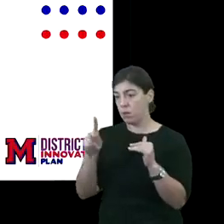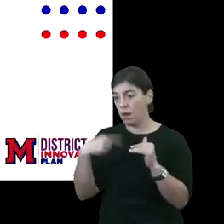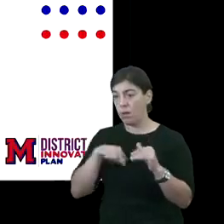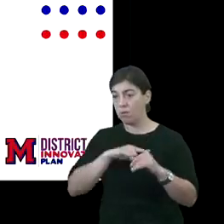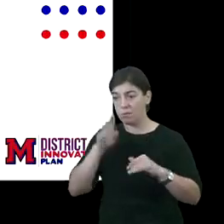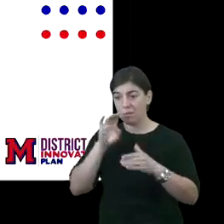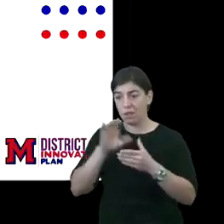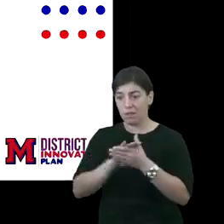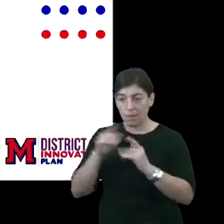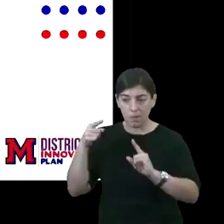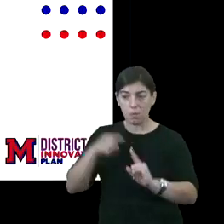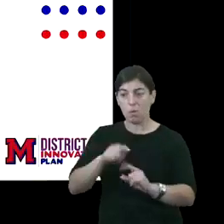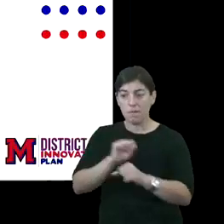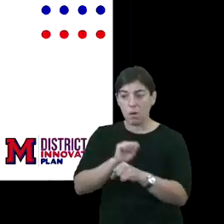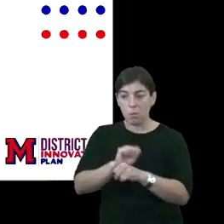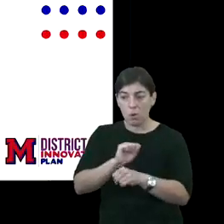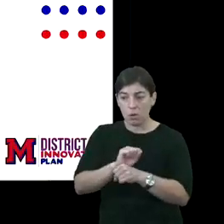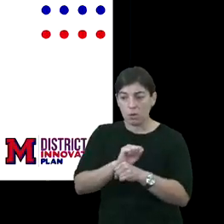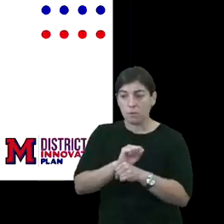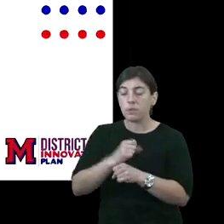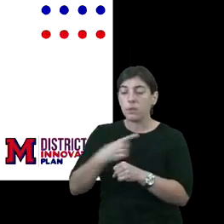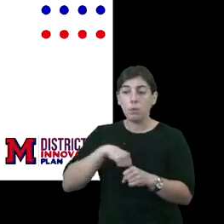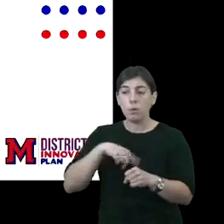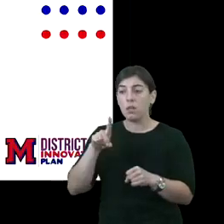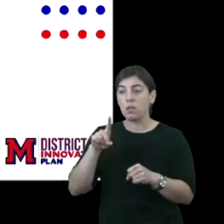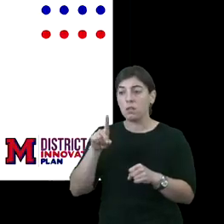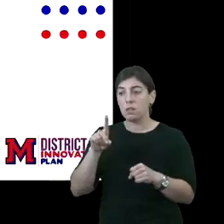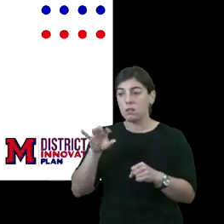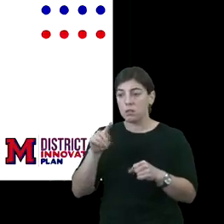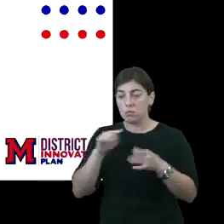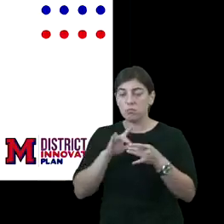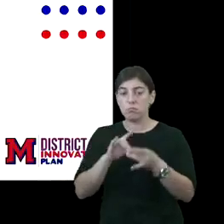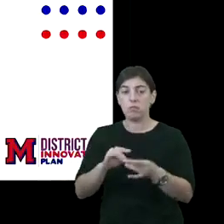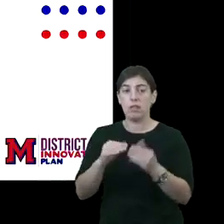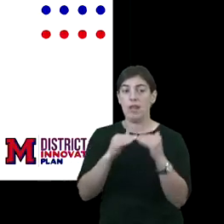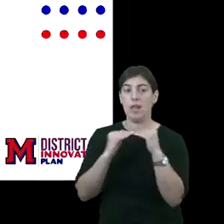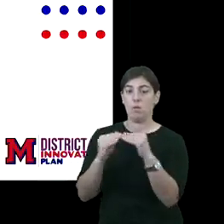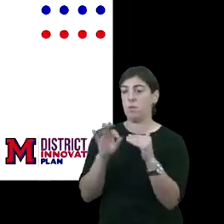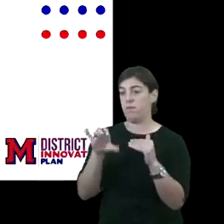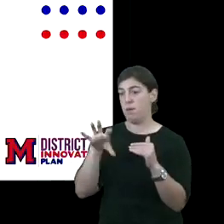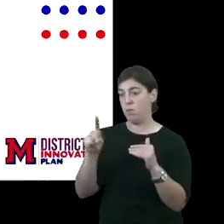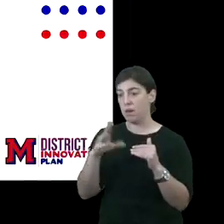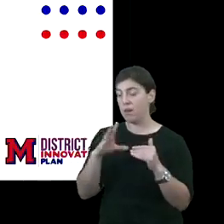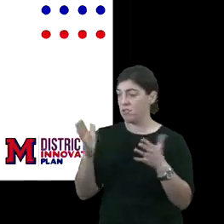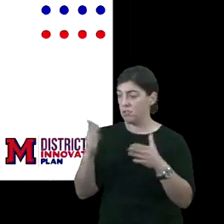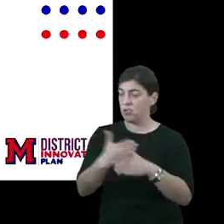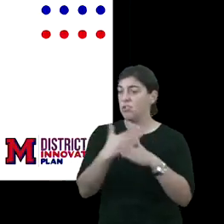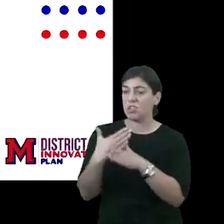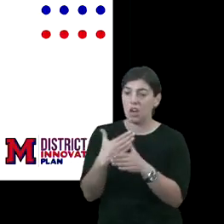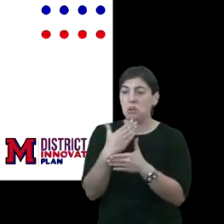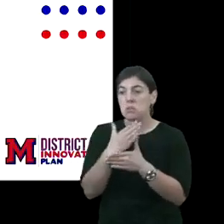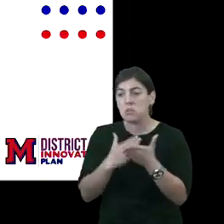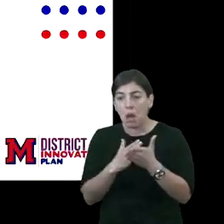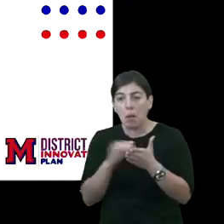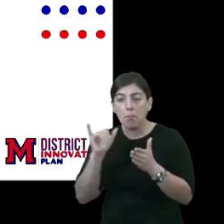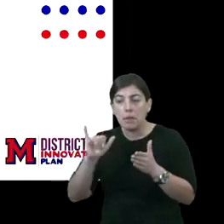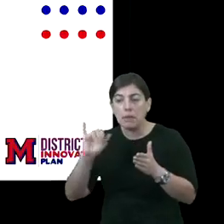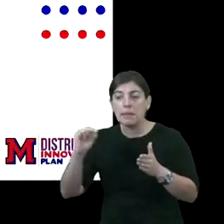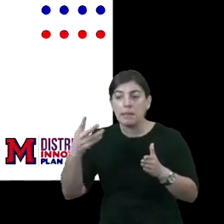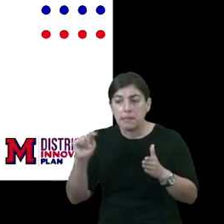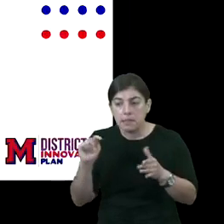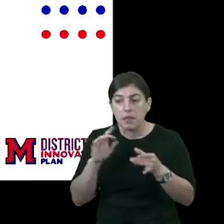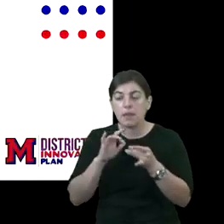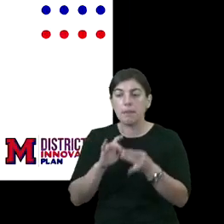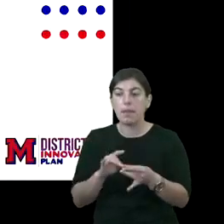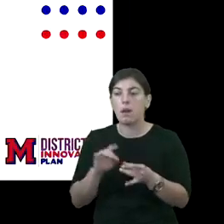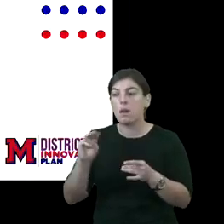believe at the core of the work that we do, that we do it around the equity framework. And we've shared some insight regarding